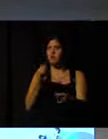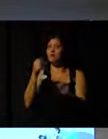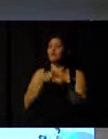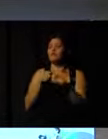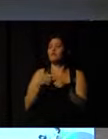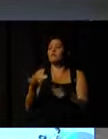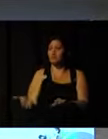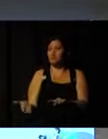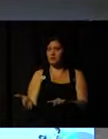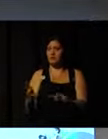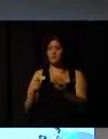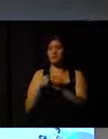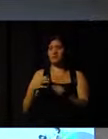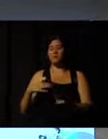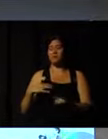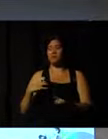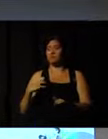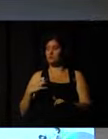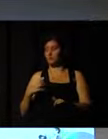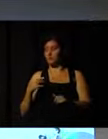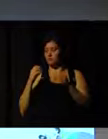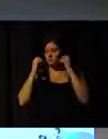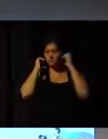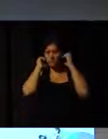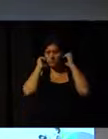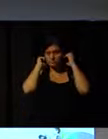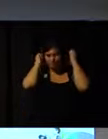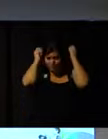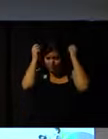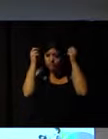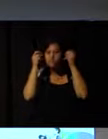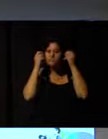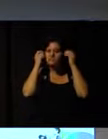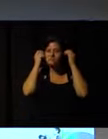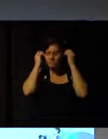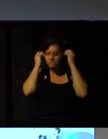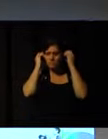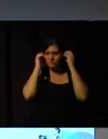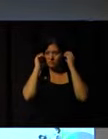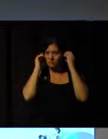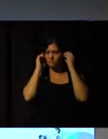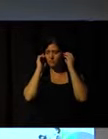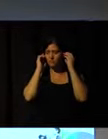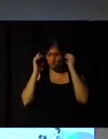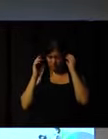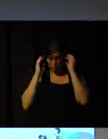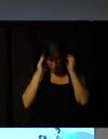How would it be to inspire a generation towards voluntary work?